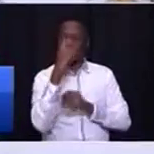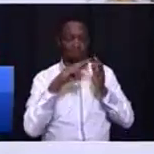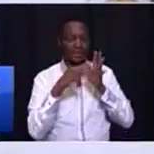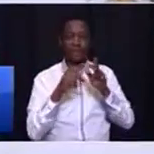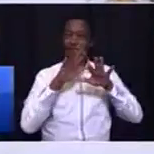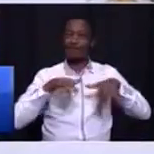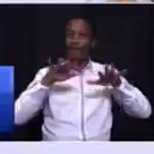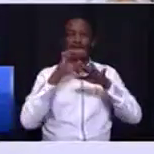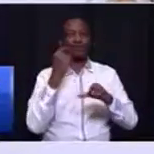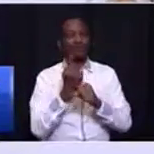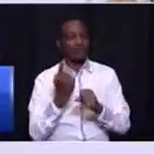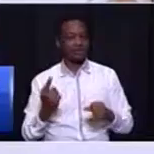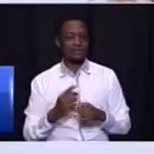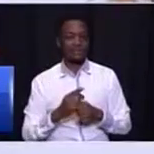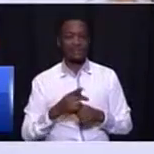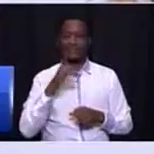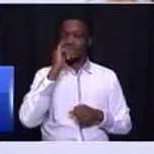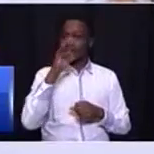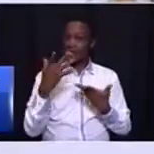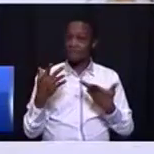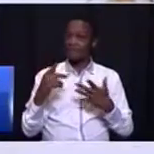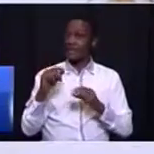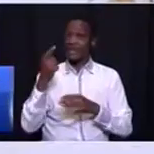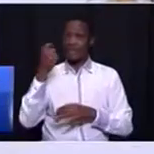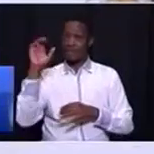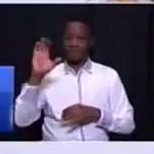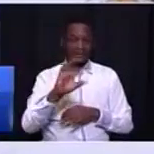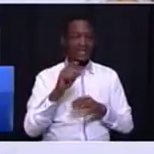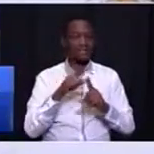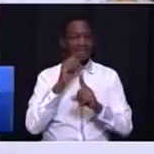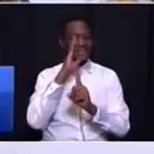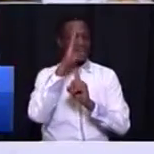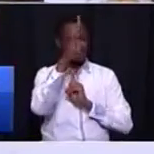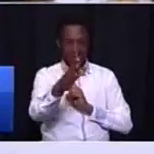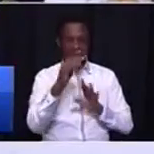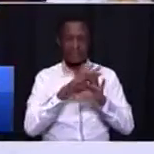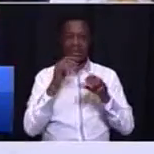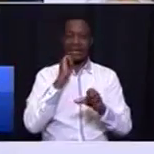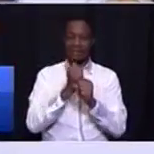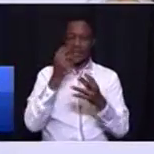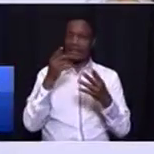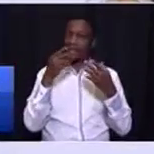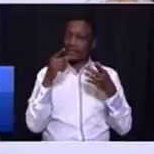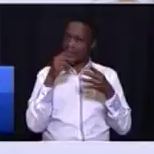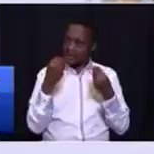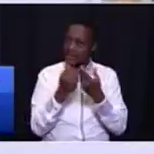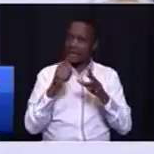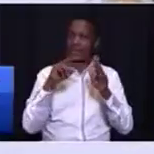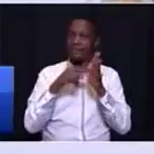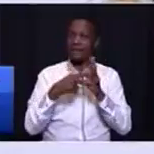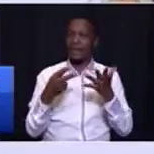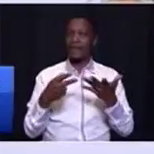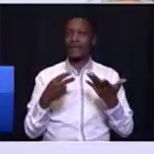if the subsidization must happen, it must be directed at making this plan a reality.